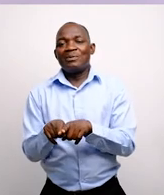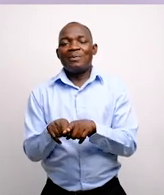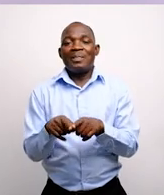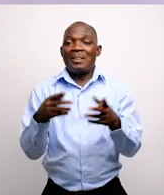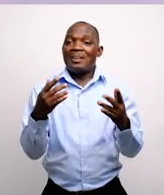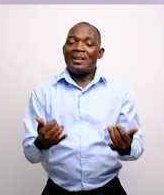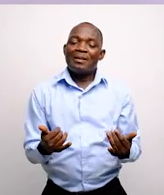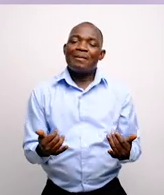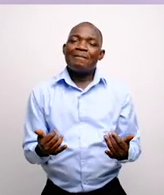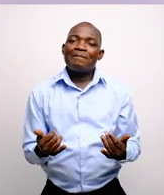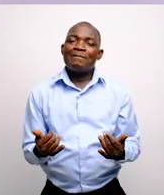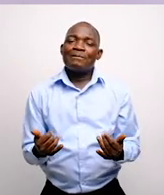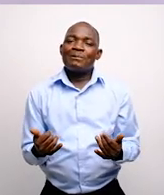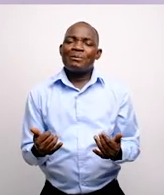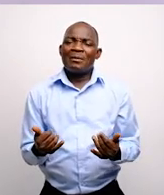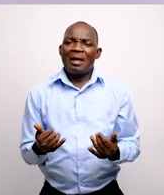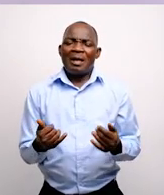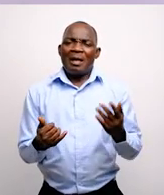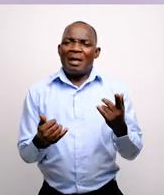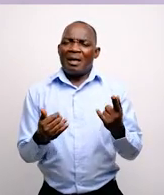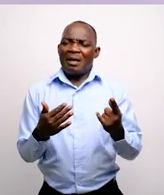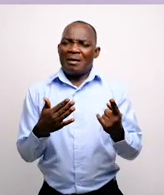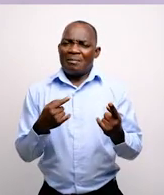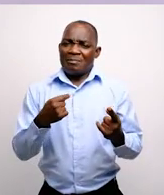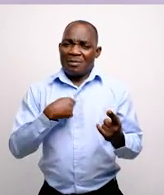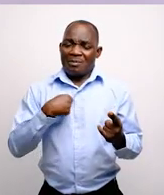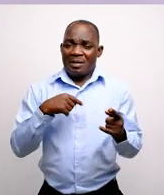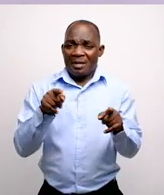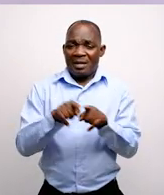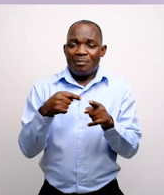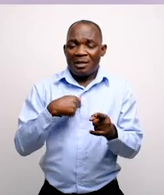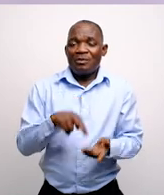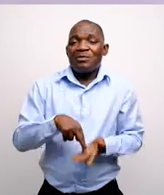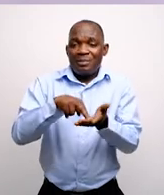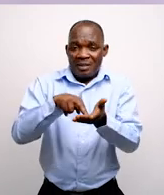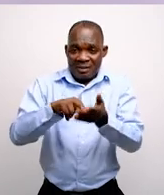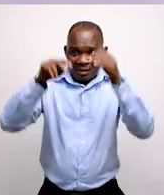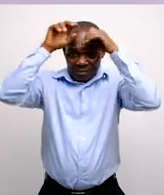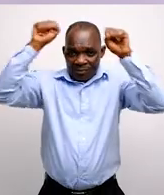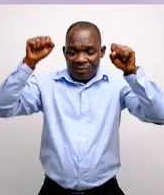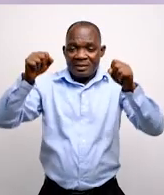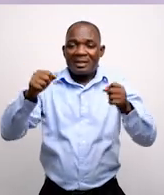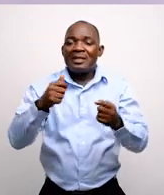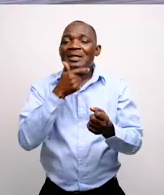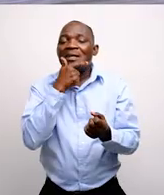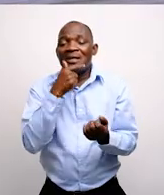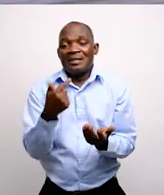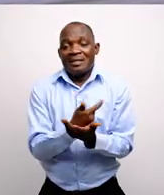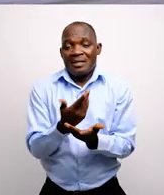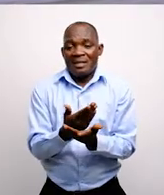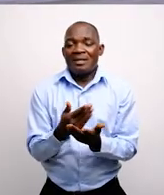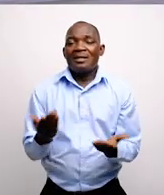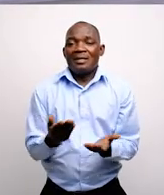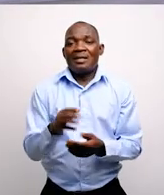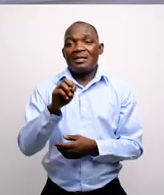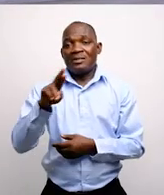instance, one of mine as the representative of his excellence, the President of